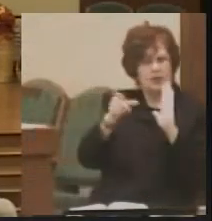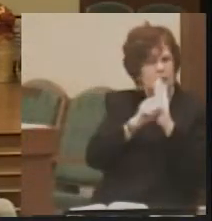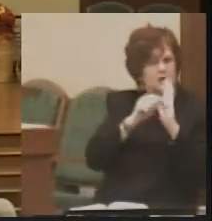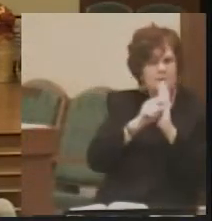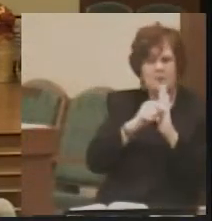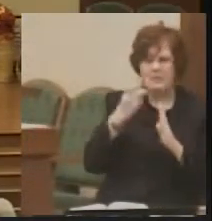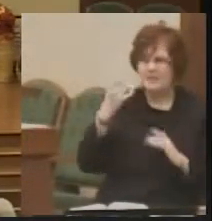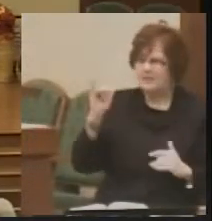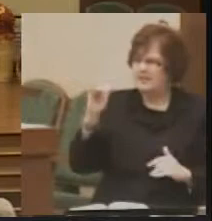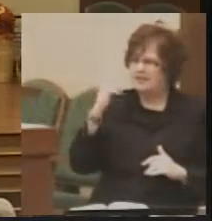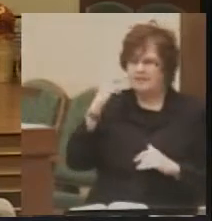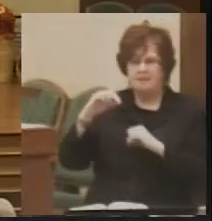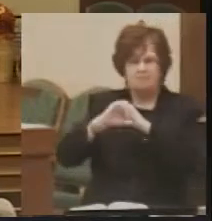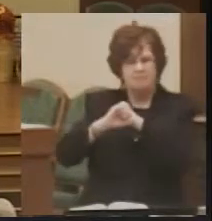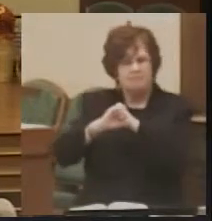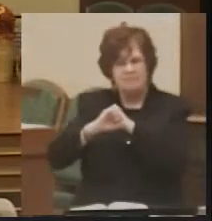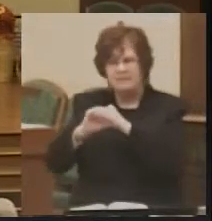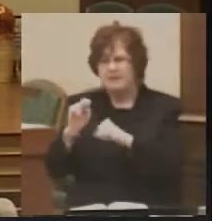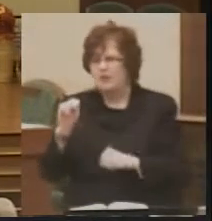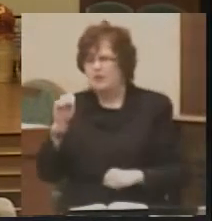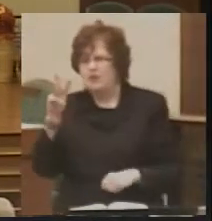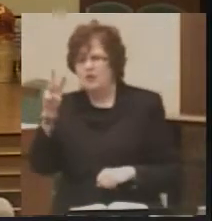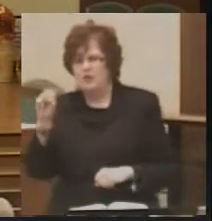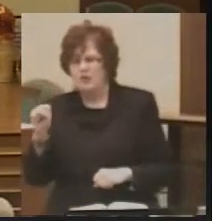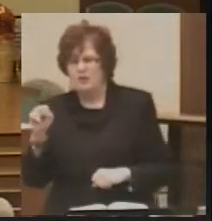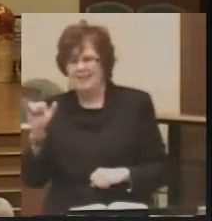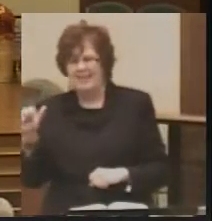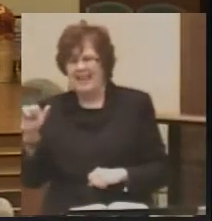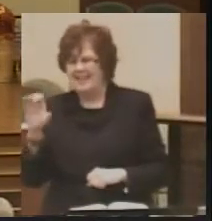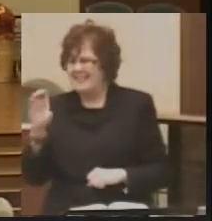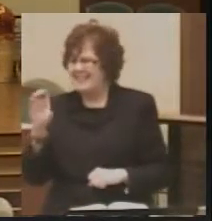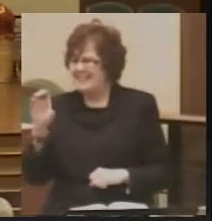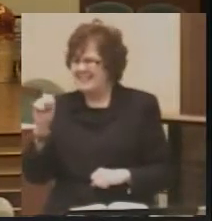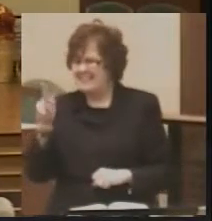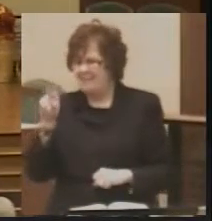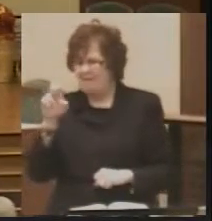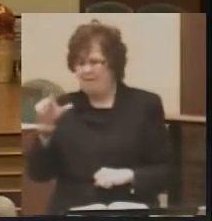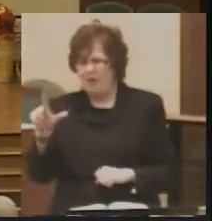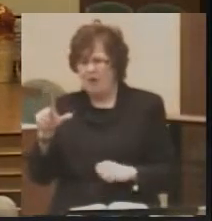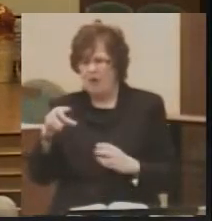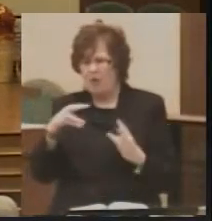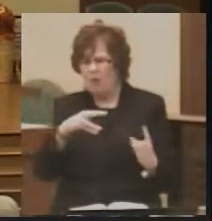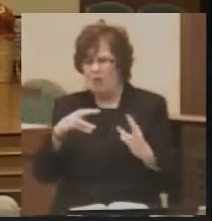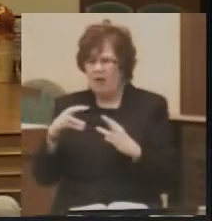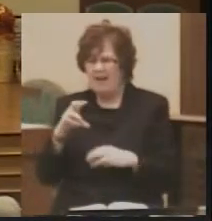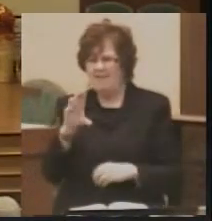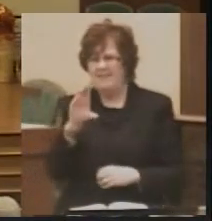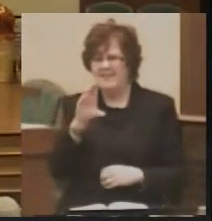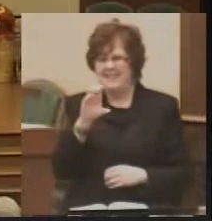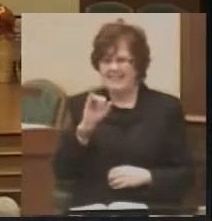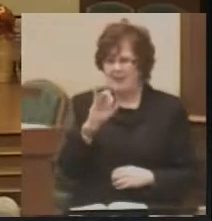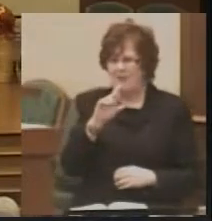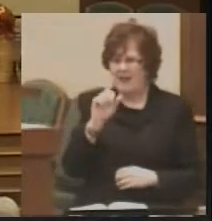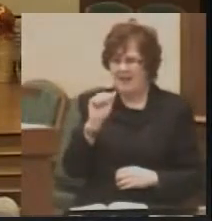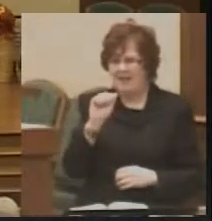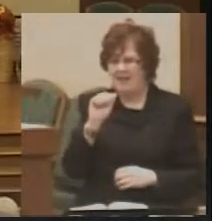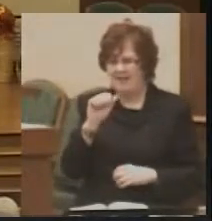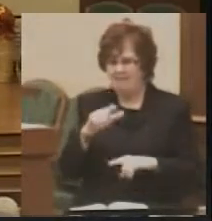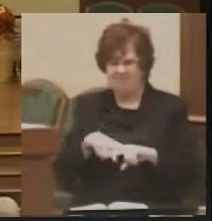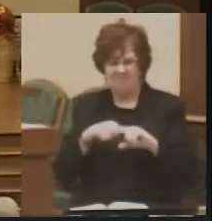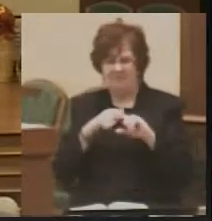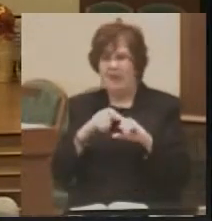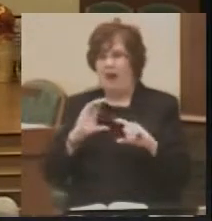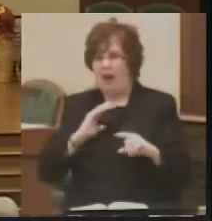If it's possible, that has moved the bloody civil war of Syria to the back burner. In our own country,